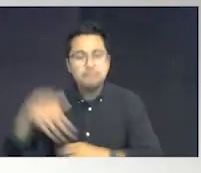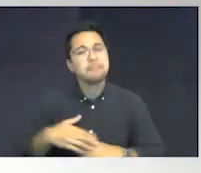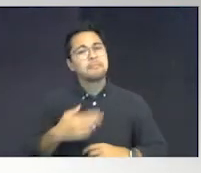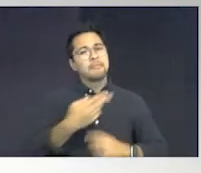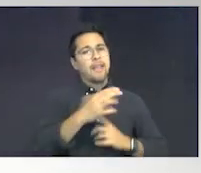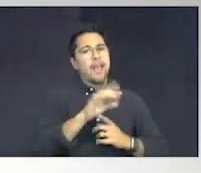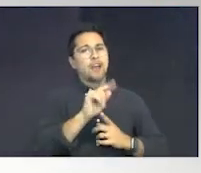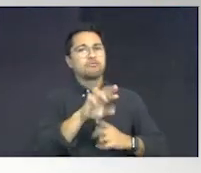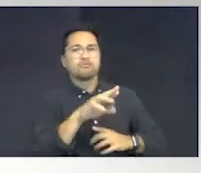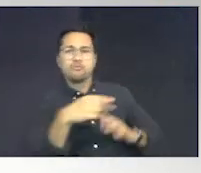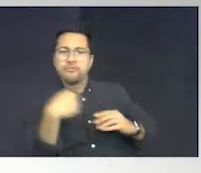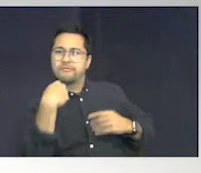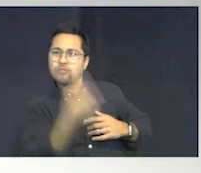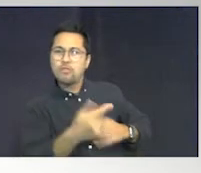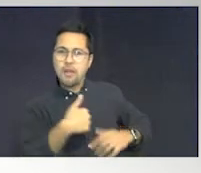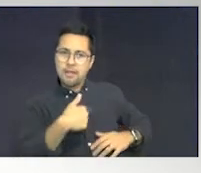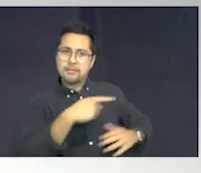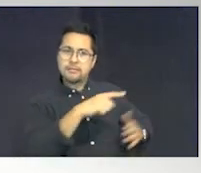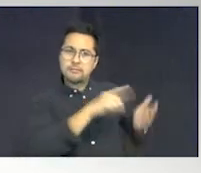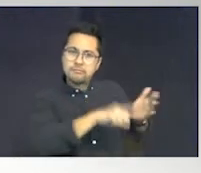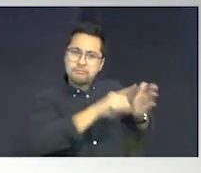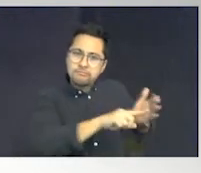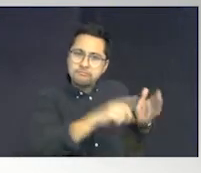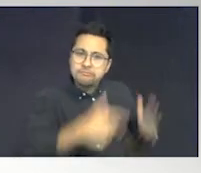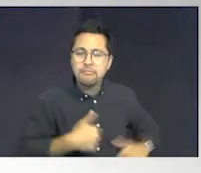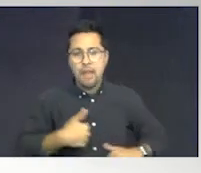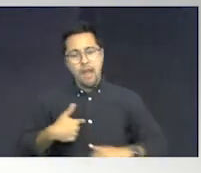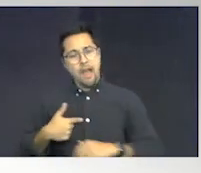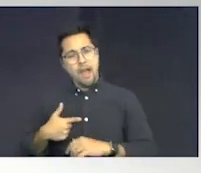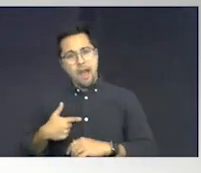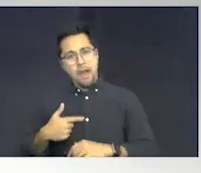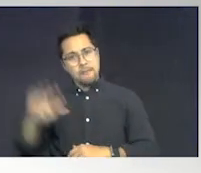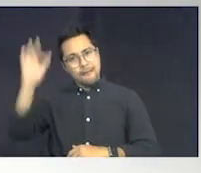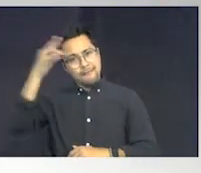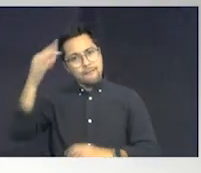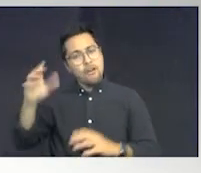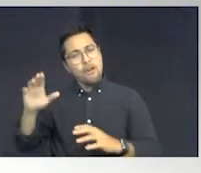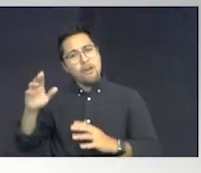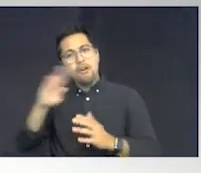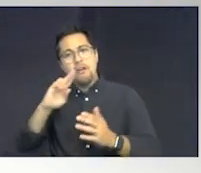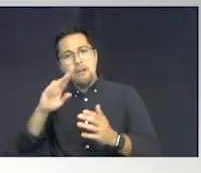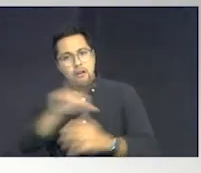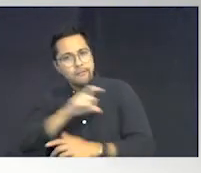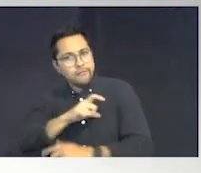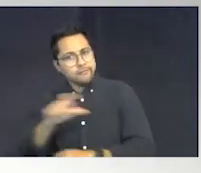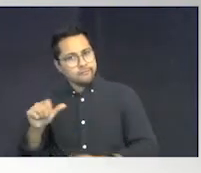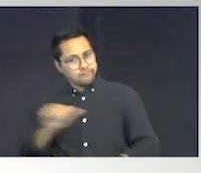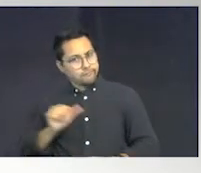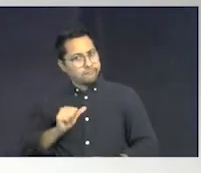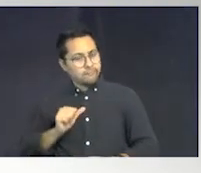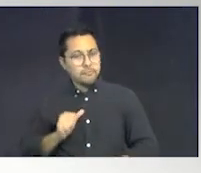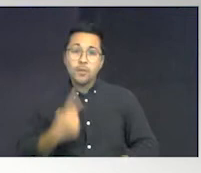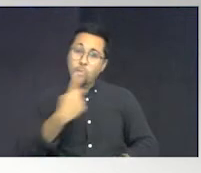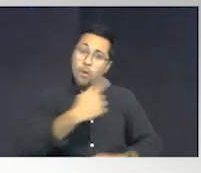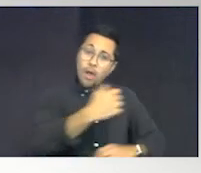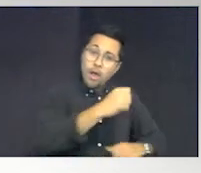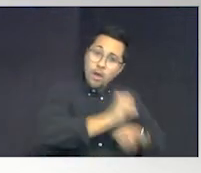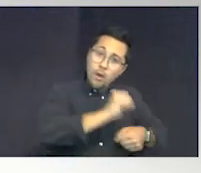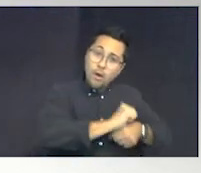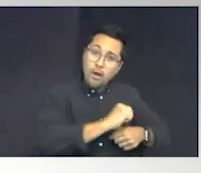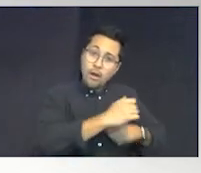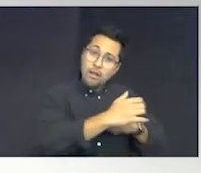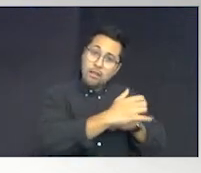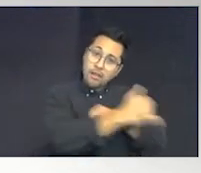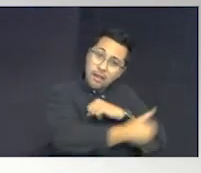to you that he's a detective. I'm a federal officer with the Department of Treasury. Both of us officers, one in accounting, one for